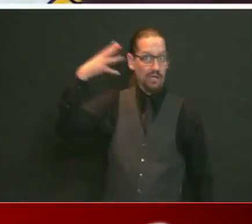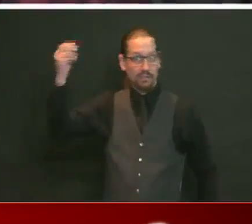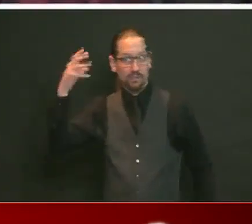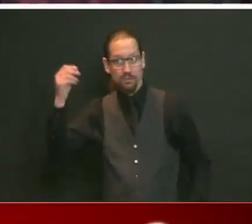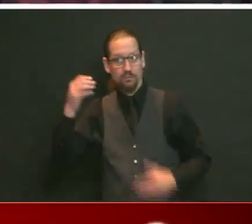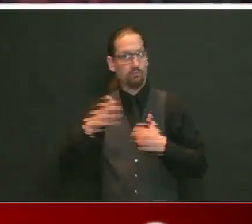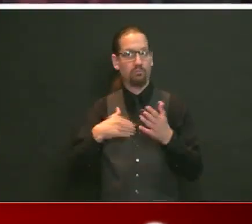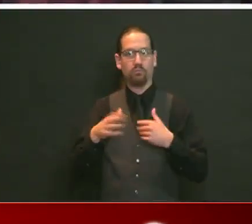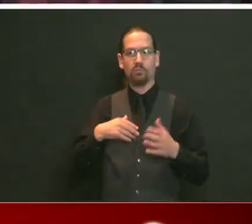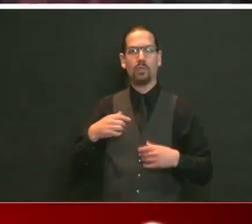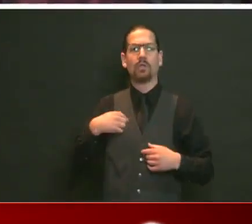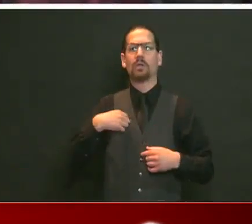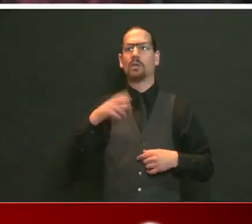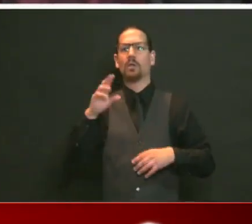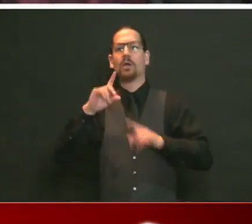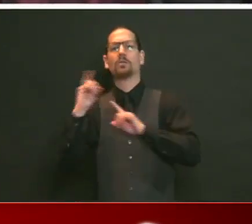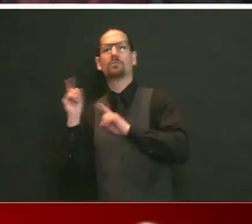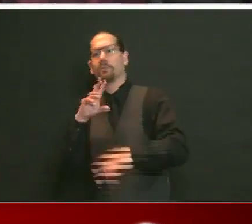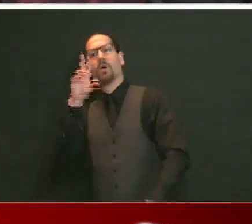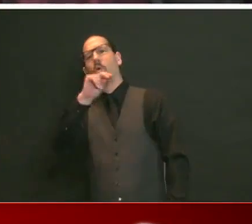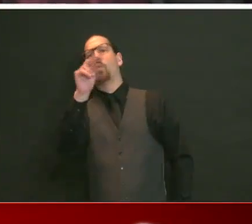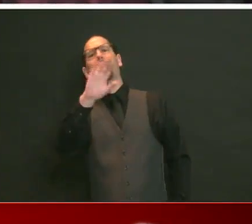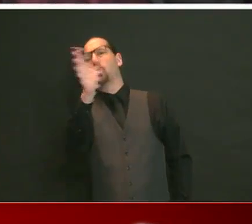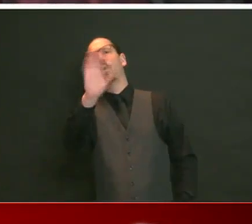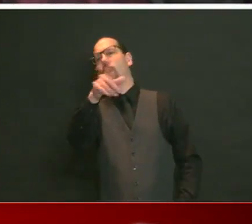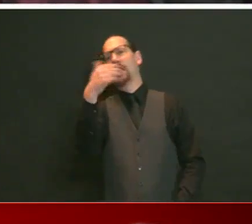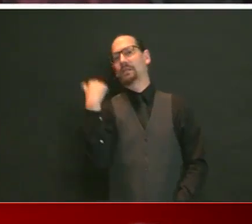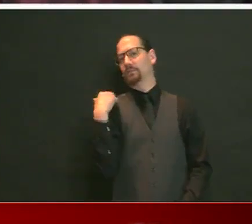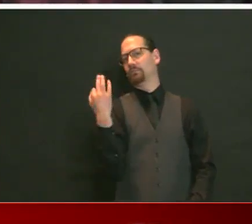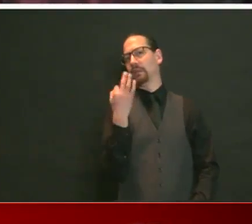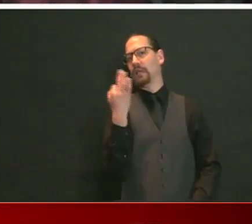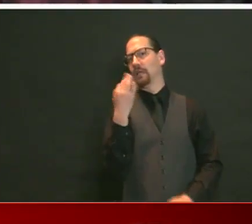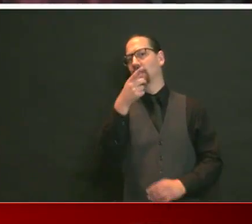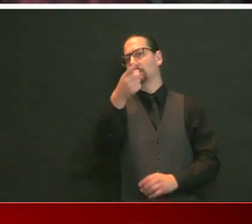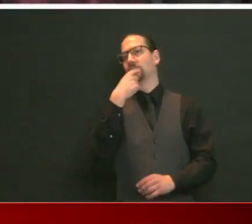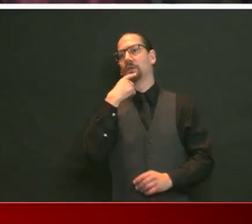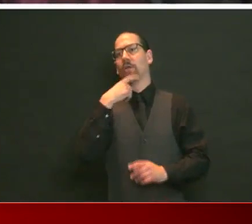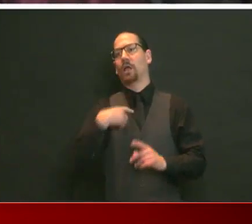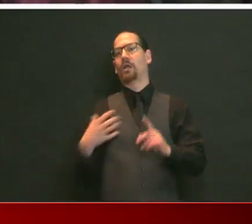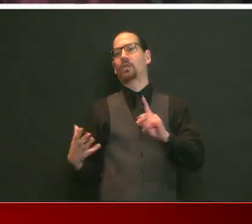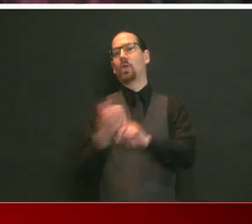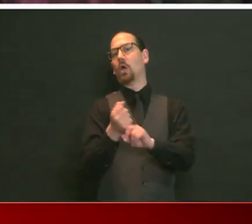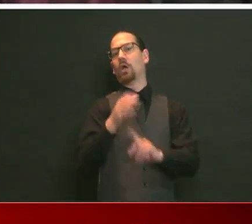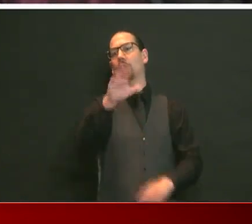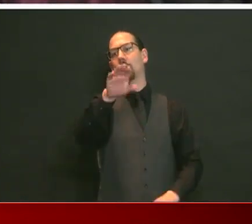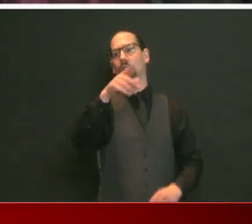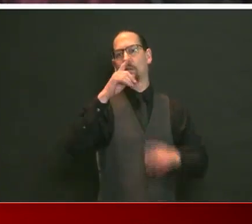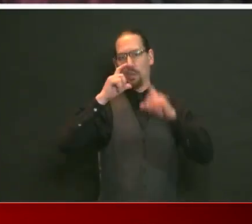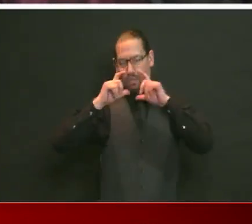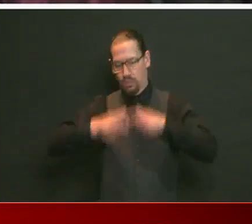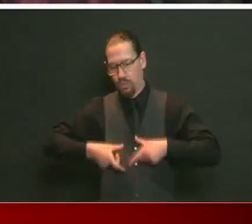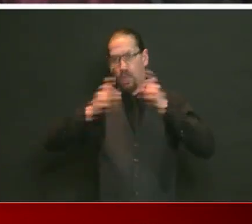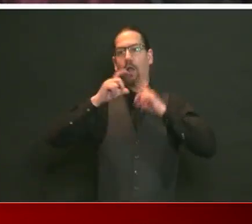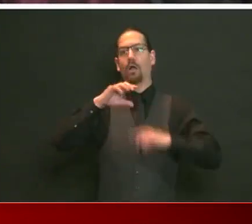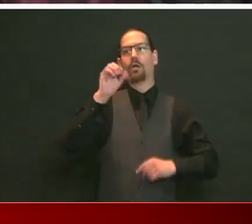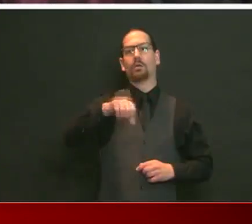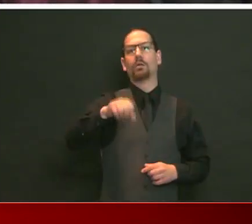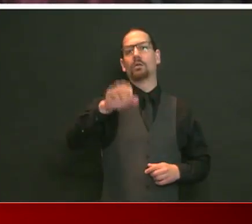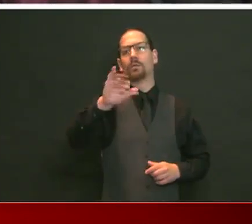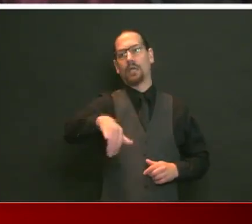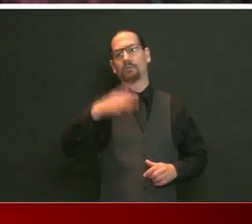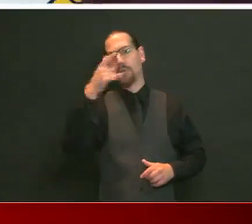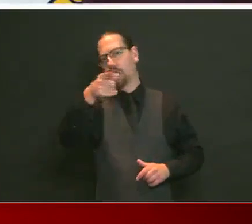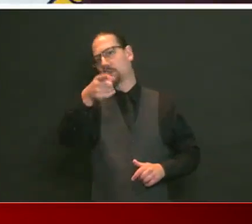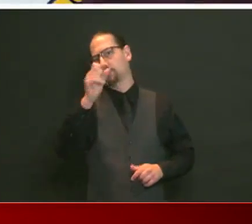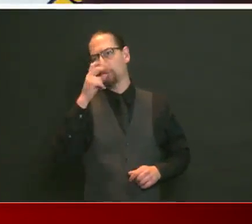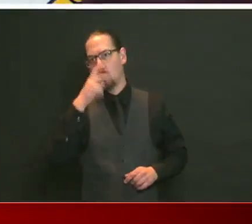that scenario that I outlined, you come, you take your mask off for 15 seconds, and you go across. You said that sounded reasonable. To me,